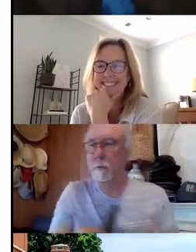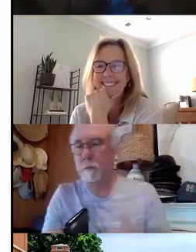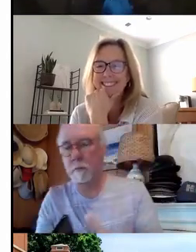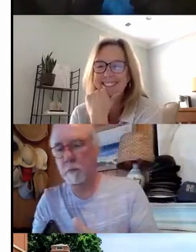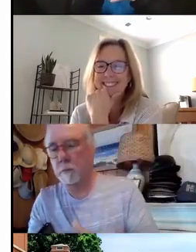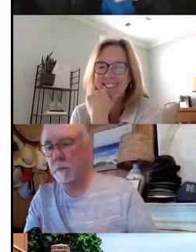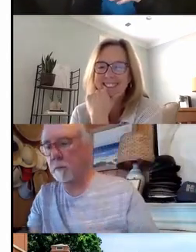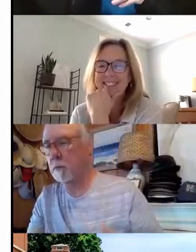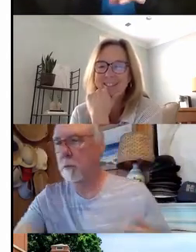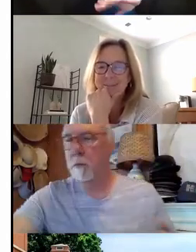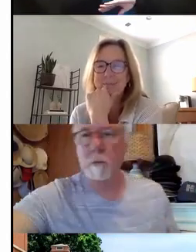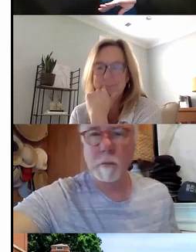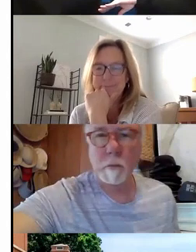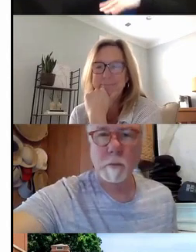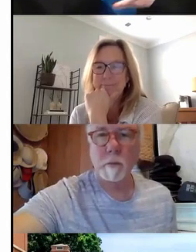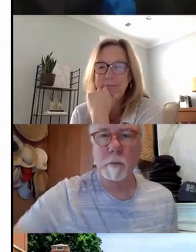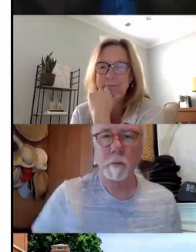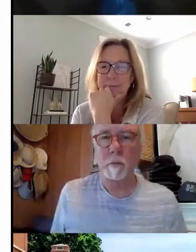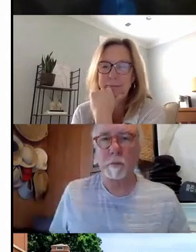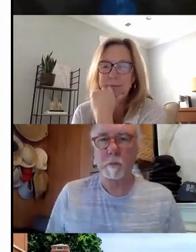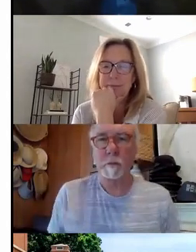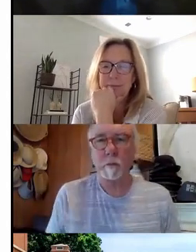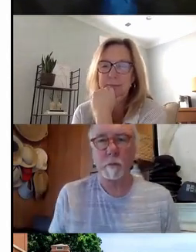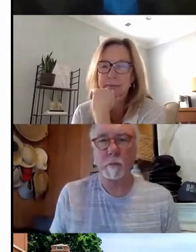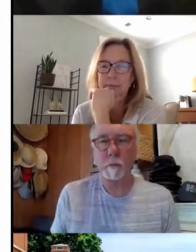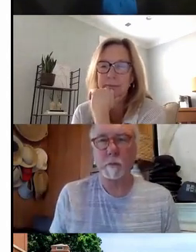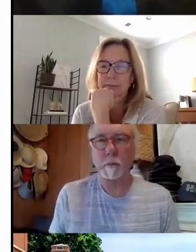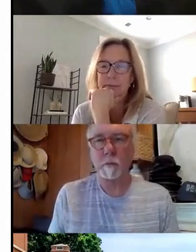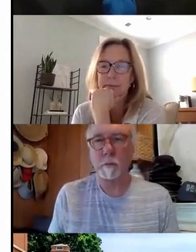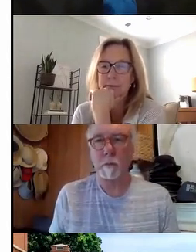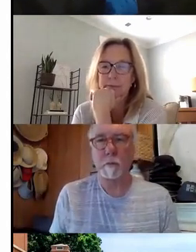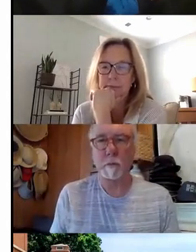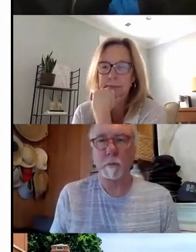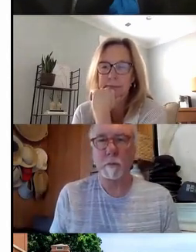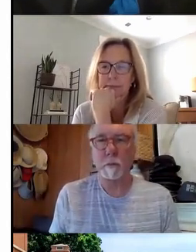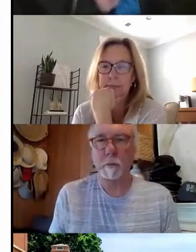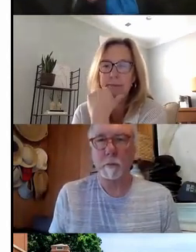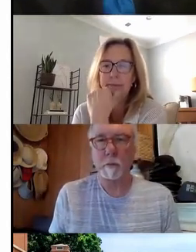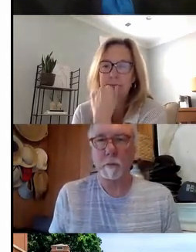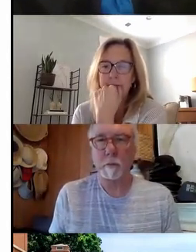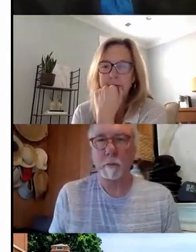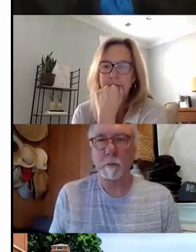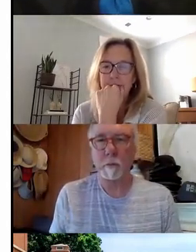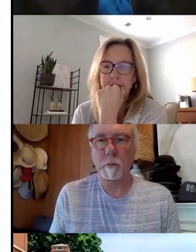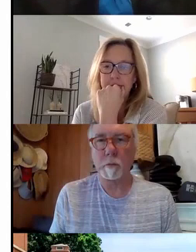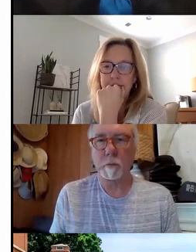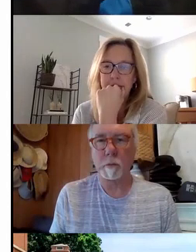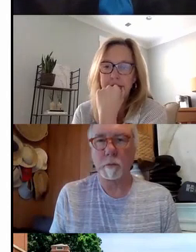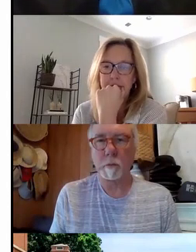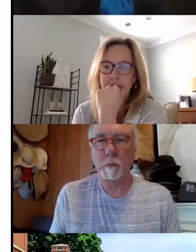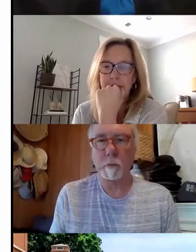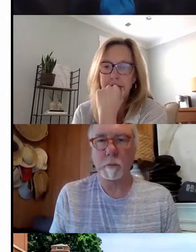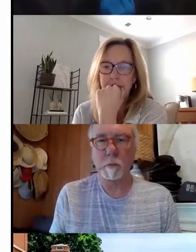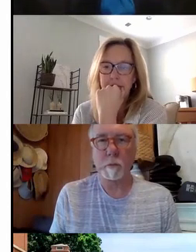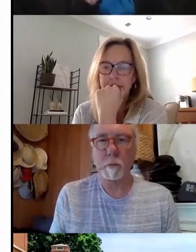meeting that requirement in Iowa. So we have had to do some carry forward dollars and push it back, but we are shortening that gap in